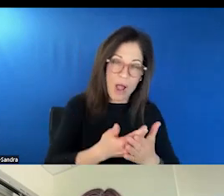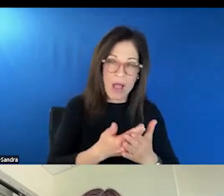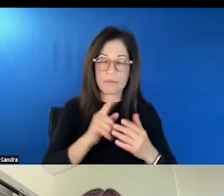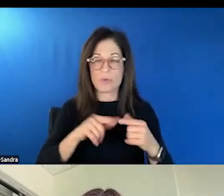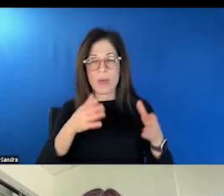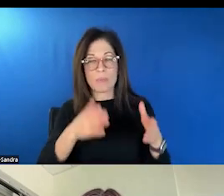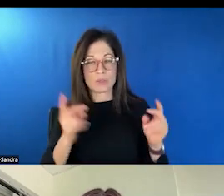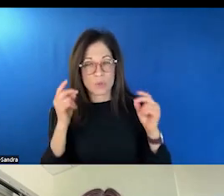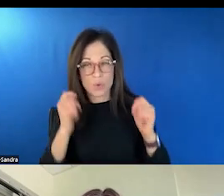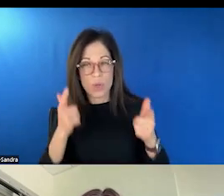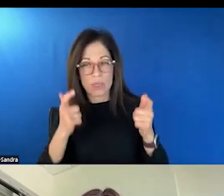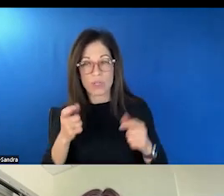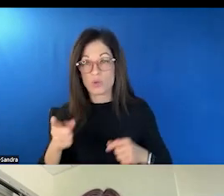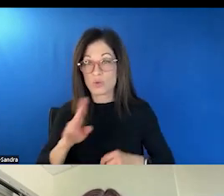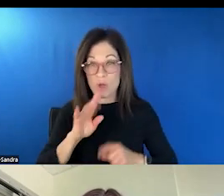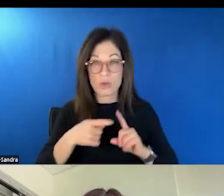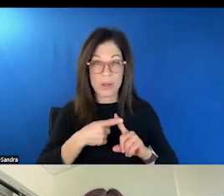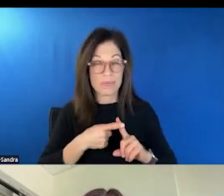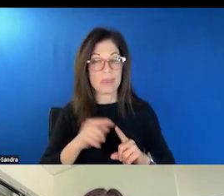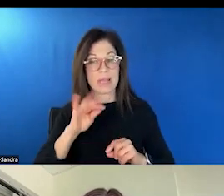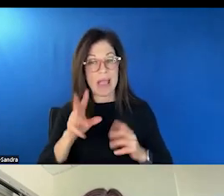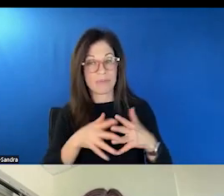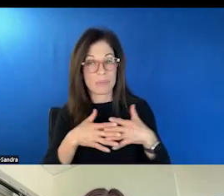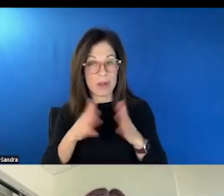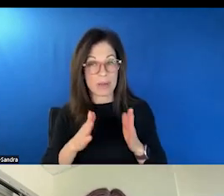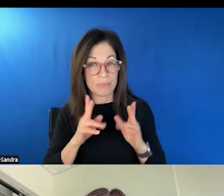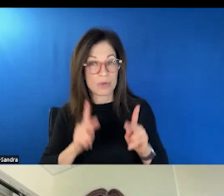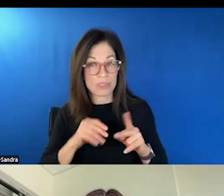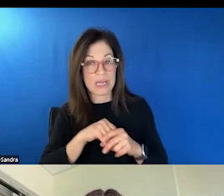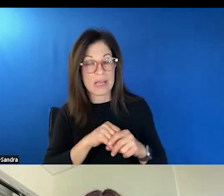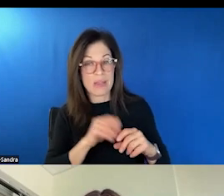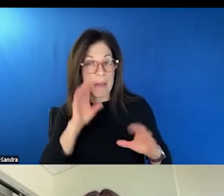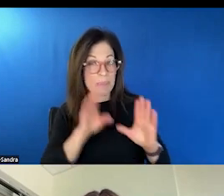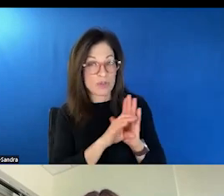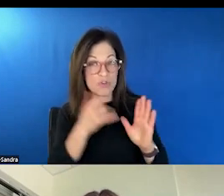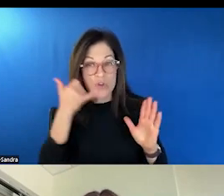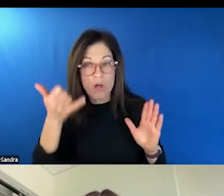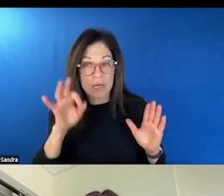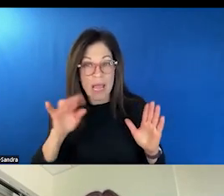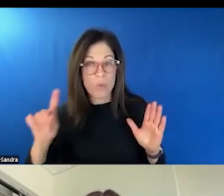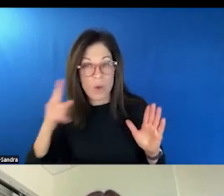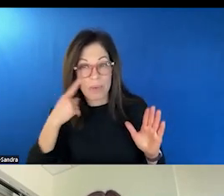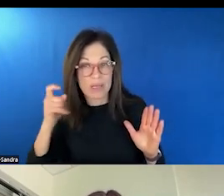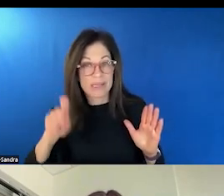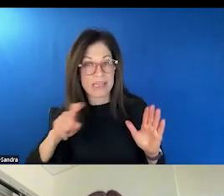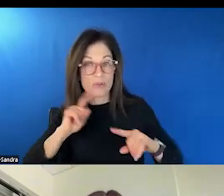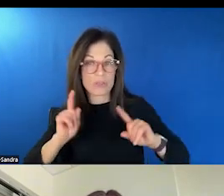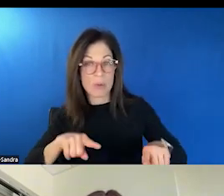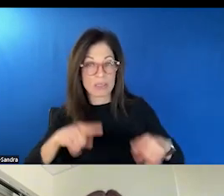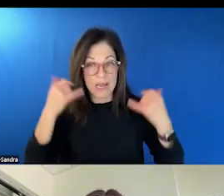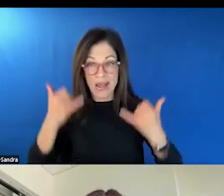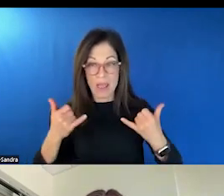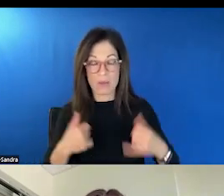Uh, you talked about the African-American in picture, maybe calling 9-1-1 because they needed a response now. We also don't have that